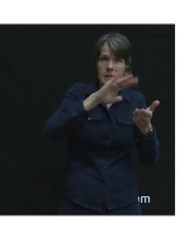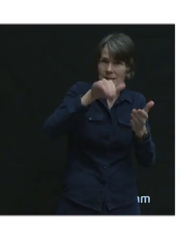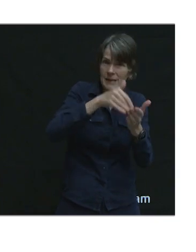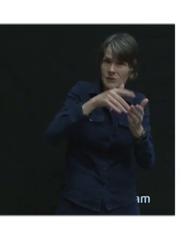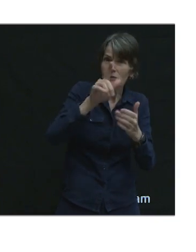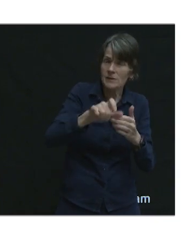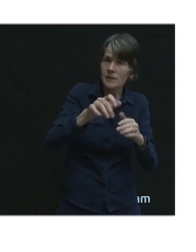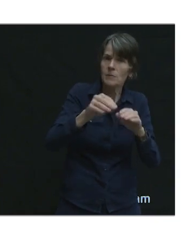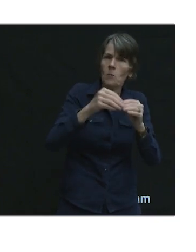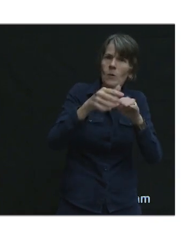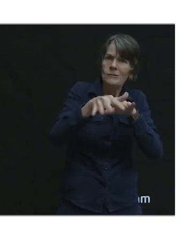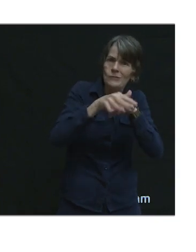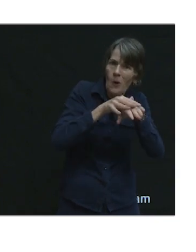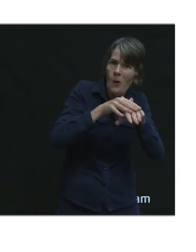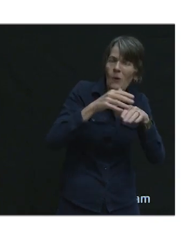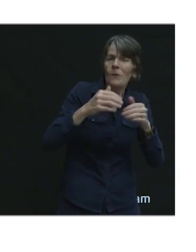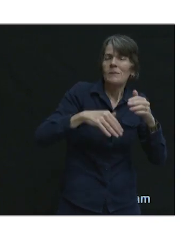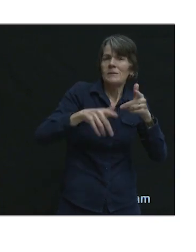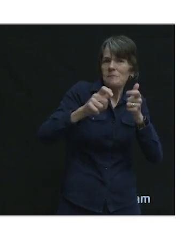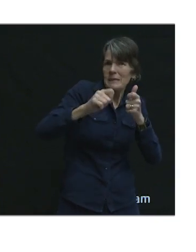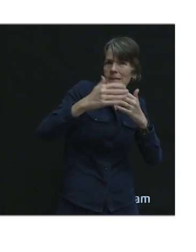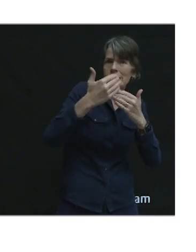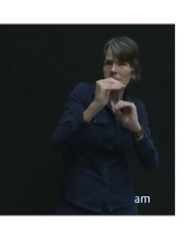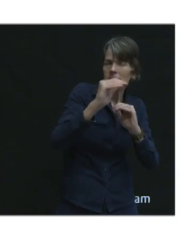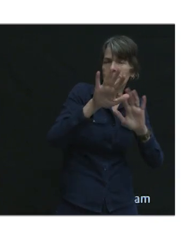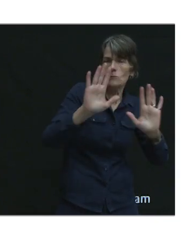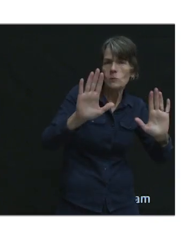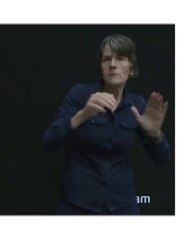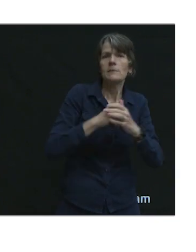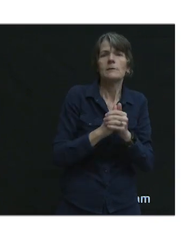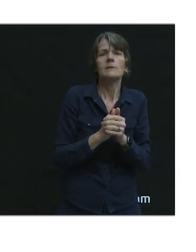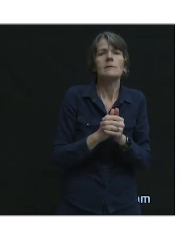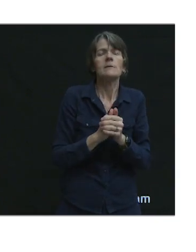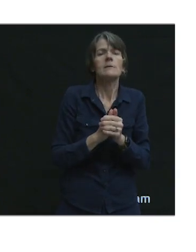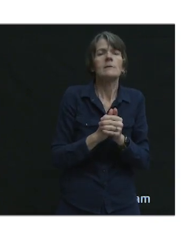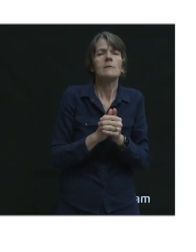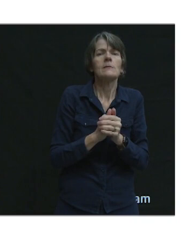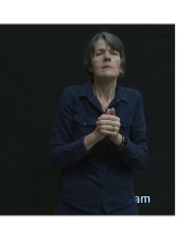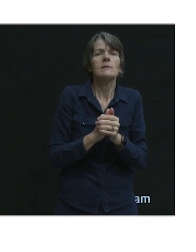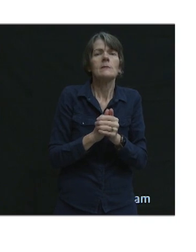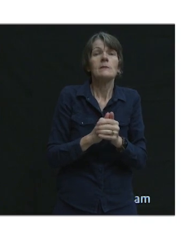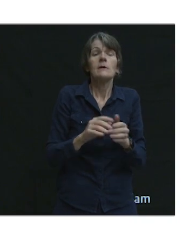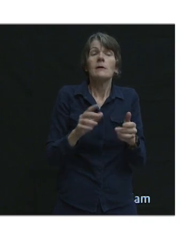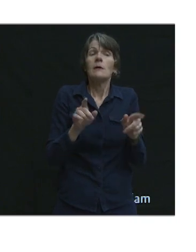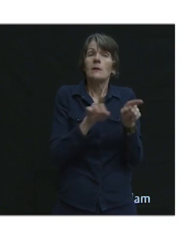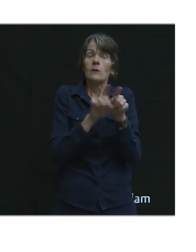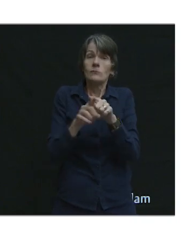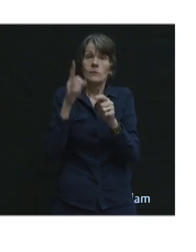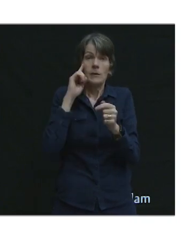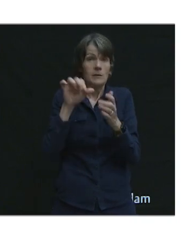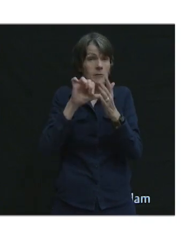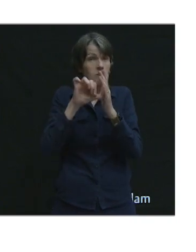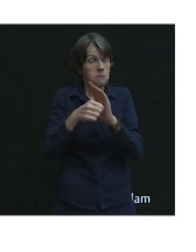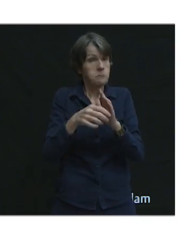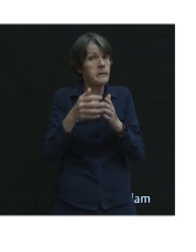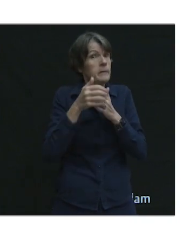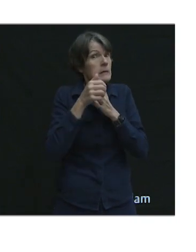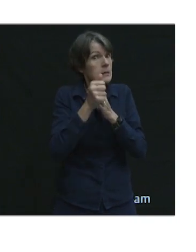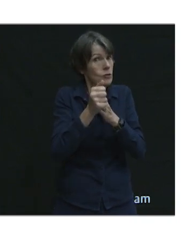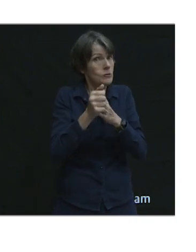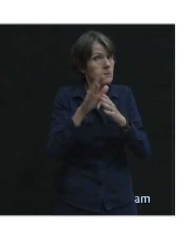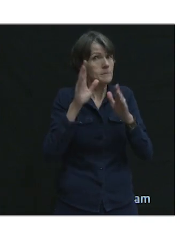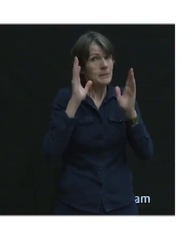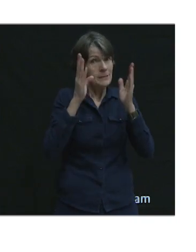making those trips walking and cycling and don't need to drive. And then I think a lot of attention, and this takes leadership to